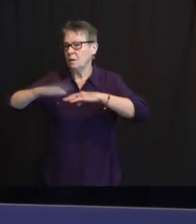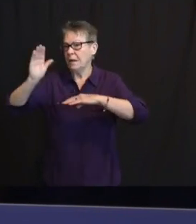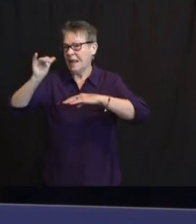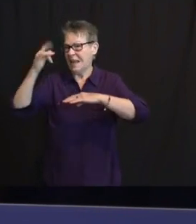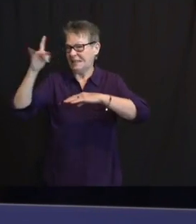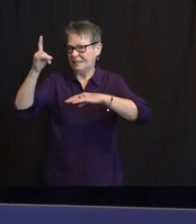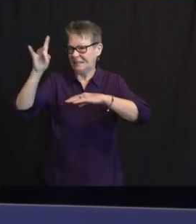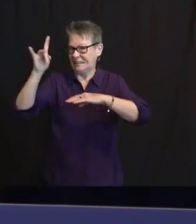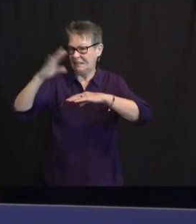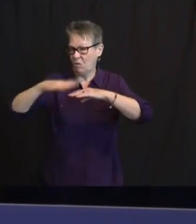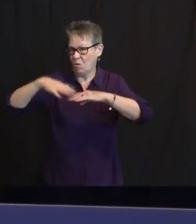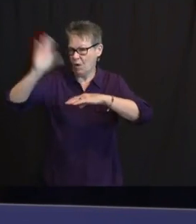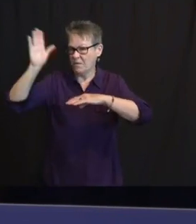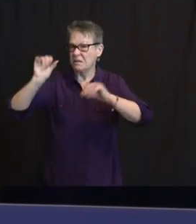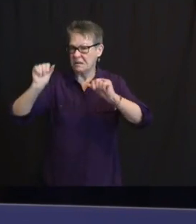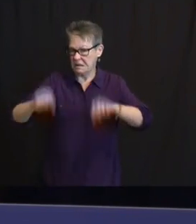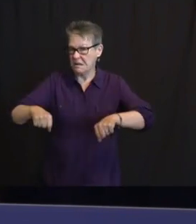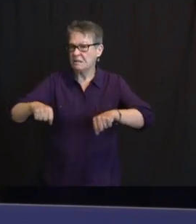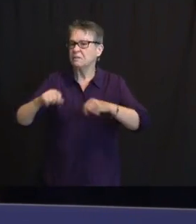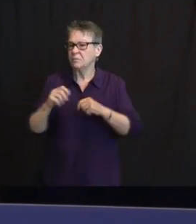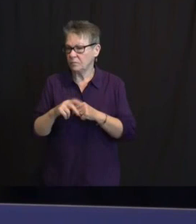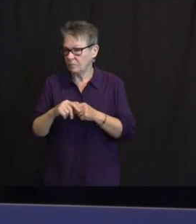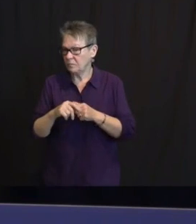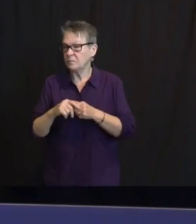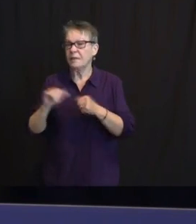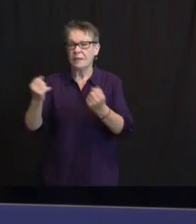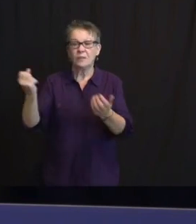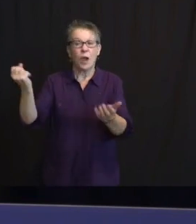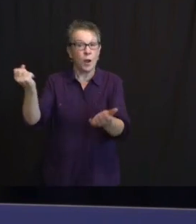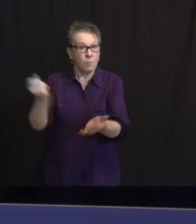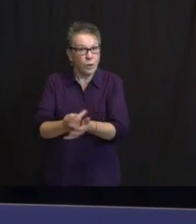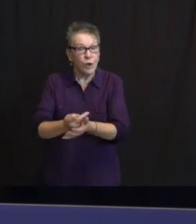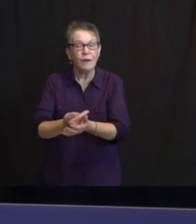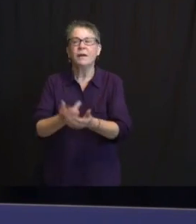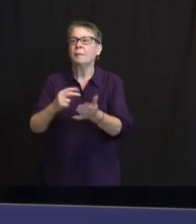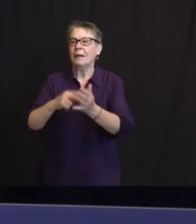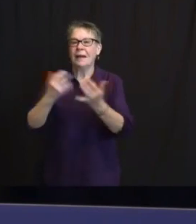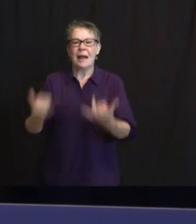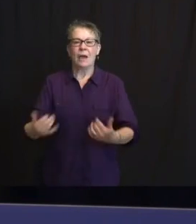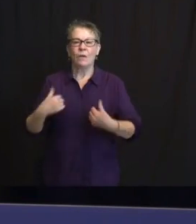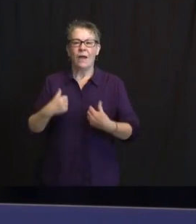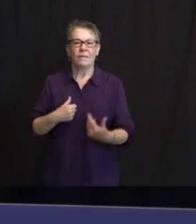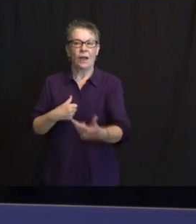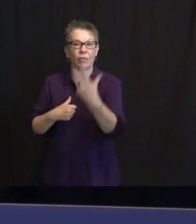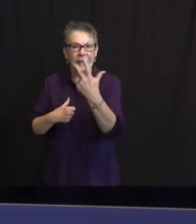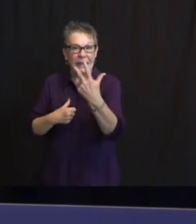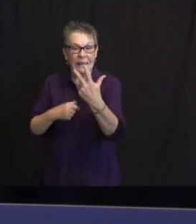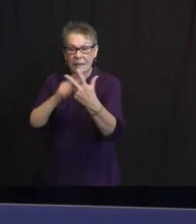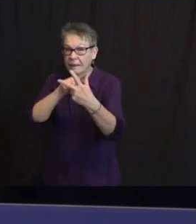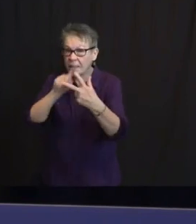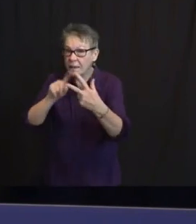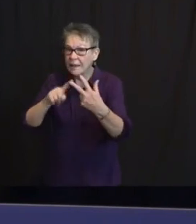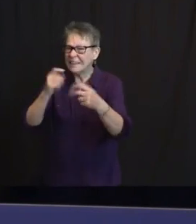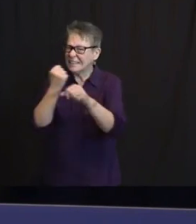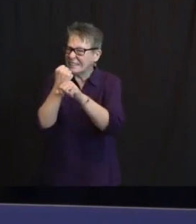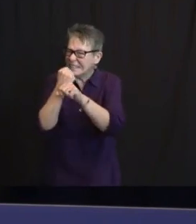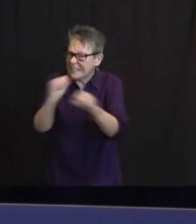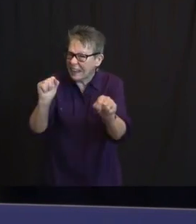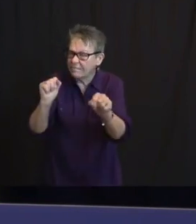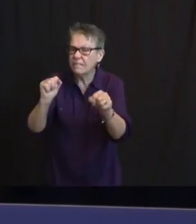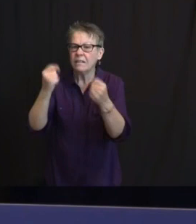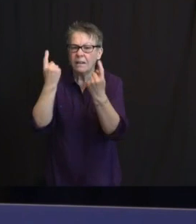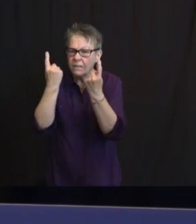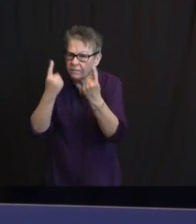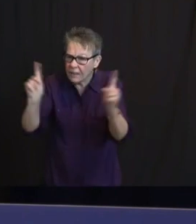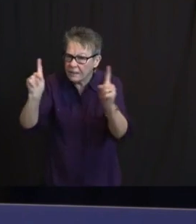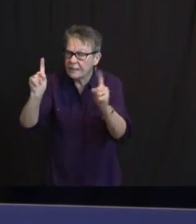THE APPROVAL OF THIS VACCINE MEANS WE NOW HAVE THREE SAFE AND EFFECTIVE VACCINES TO PROTECT RESIDENTS FROM COVID